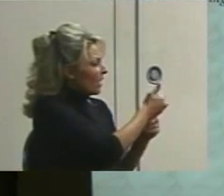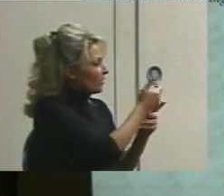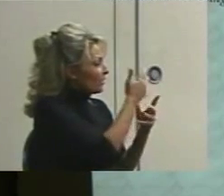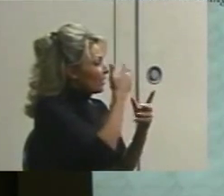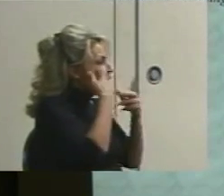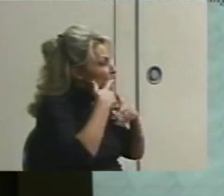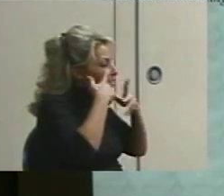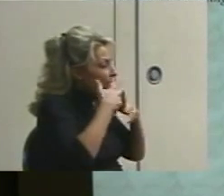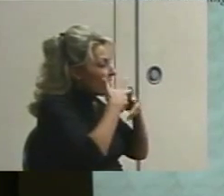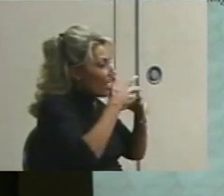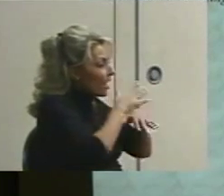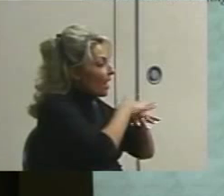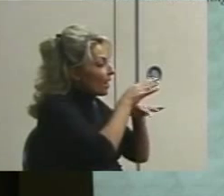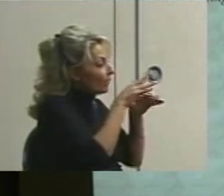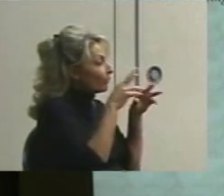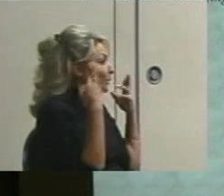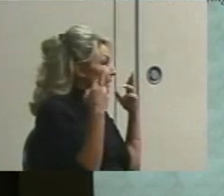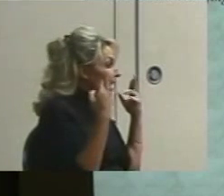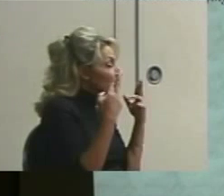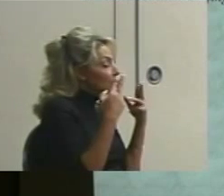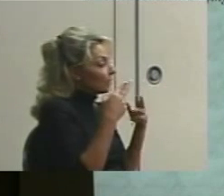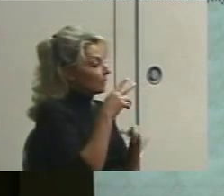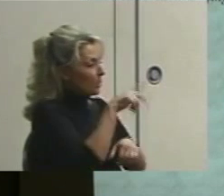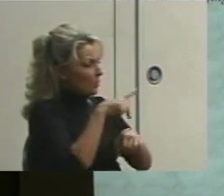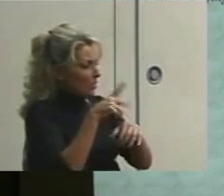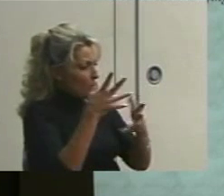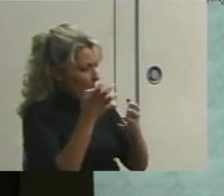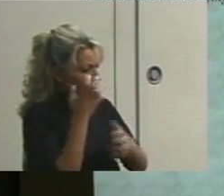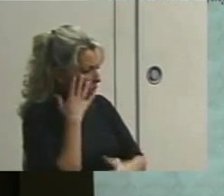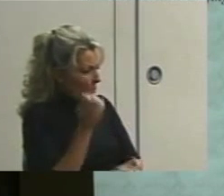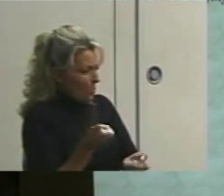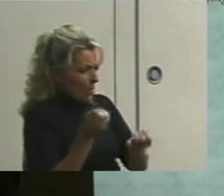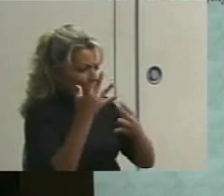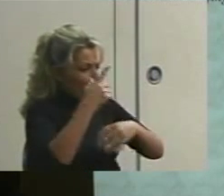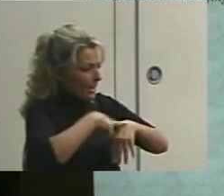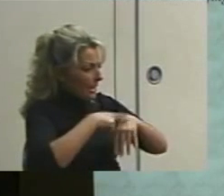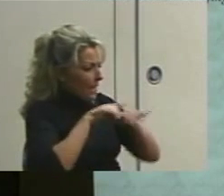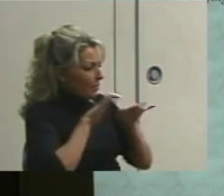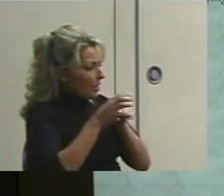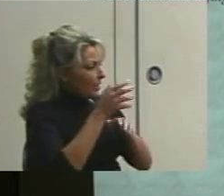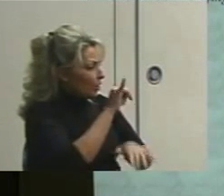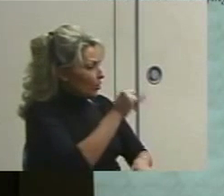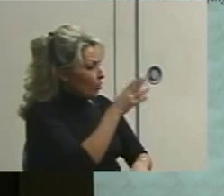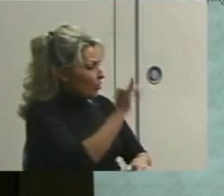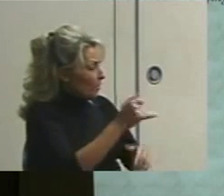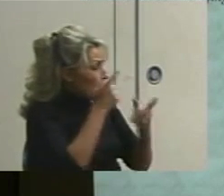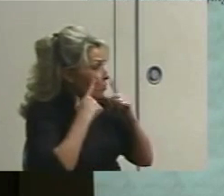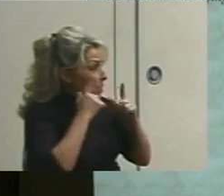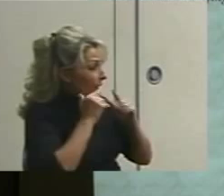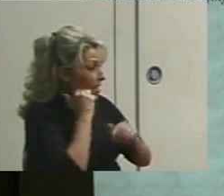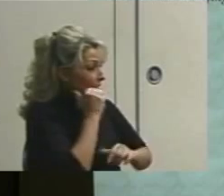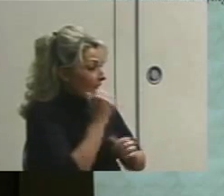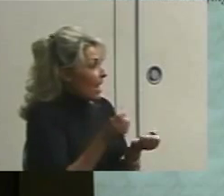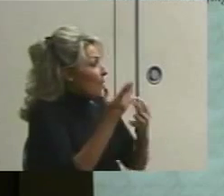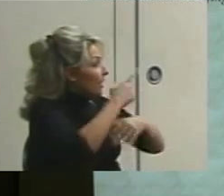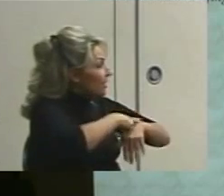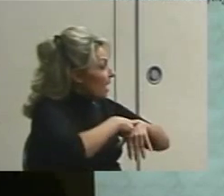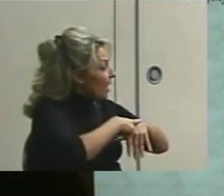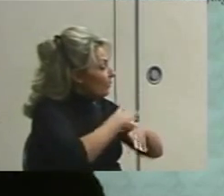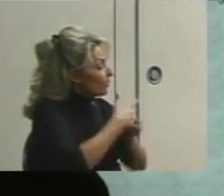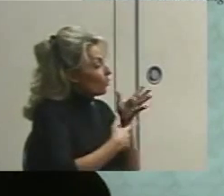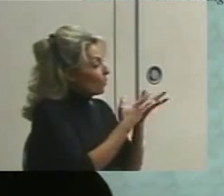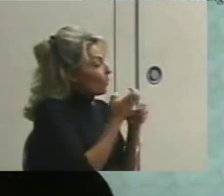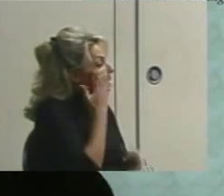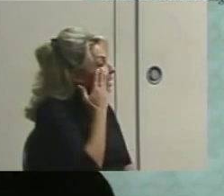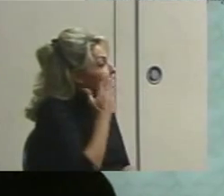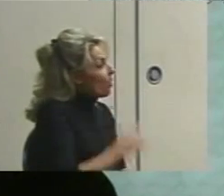So Principal Meany wants to know just how many crying episodes does Jimmy have in a day? What do we want to know?